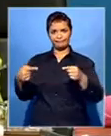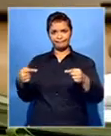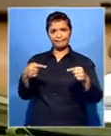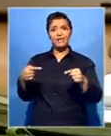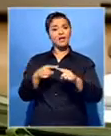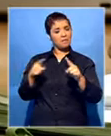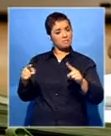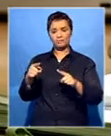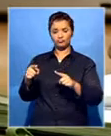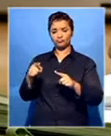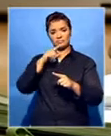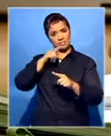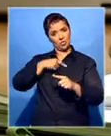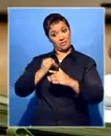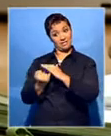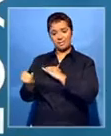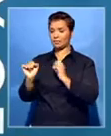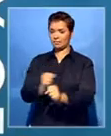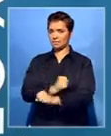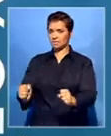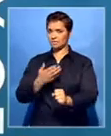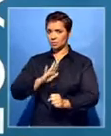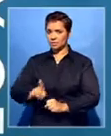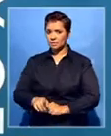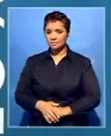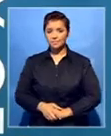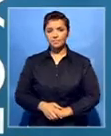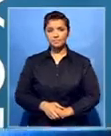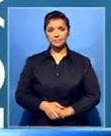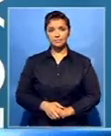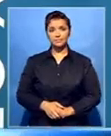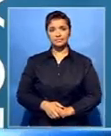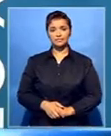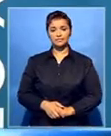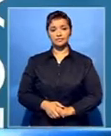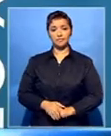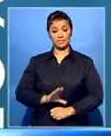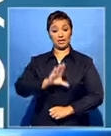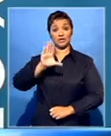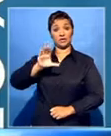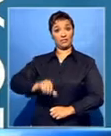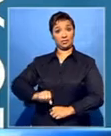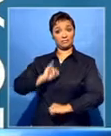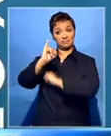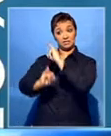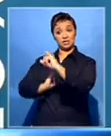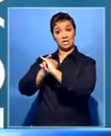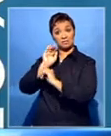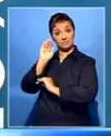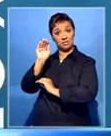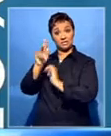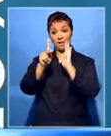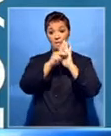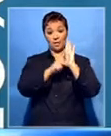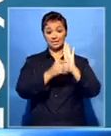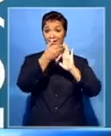rejected calls for Tibet to be granted autonomy. Our foreign policy, ladies and gentlemen, is supposed to